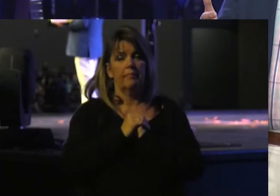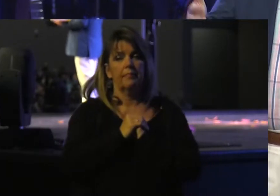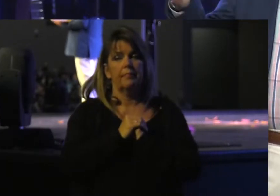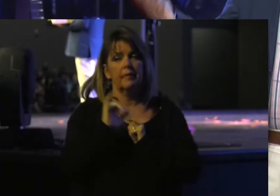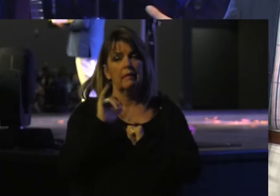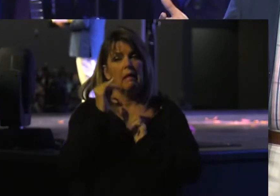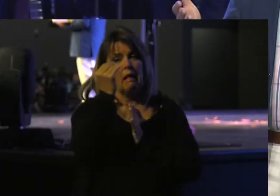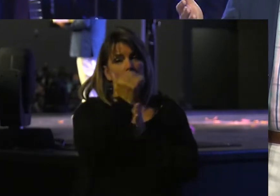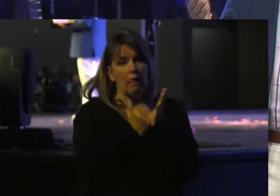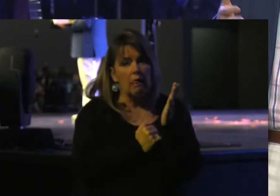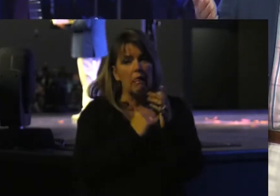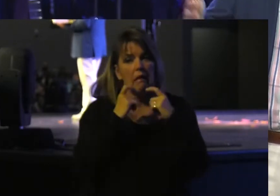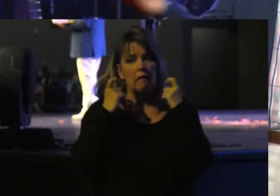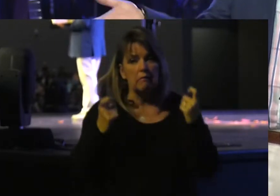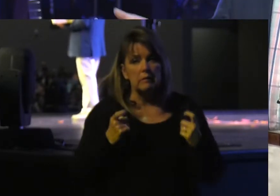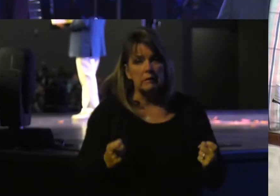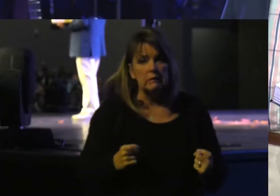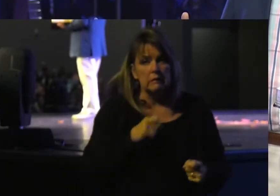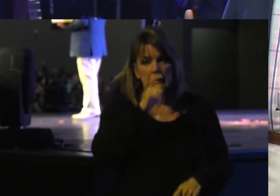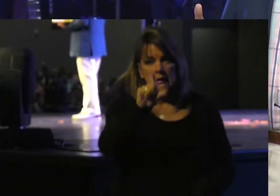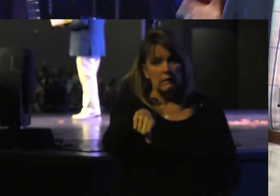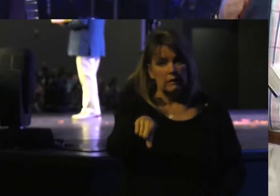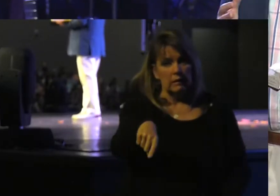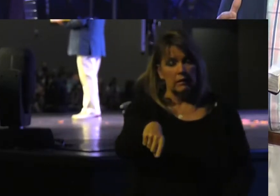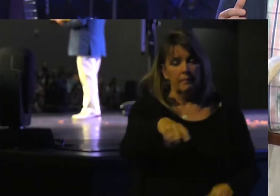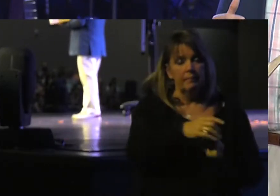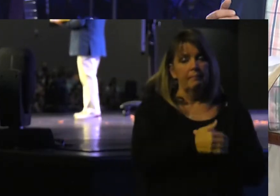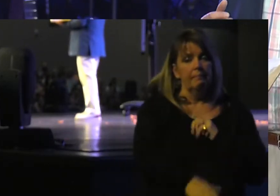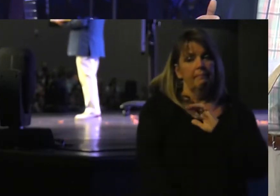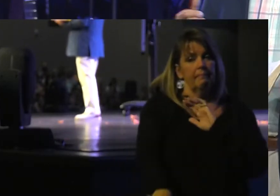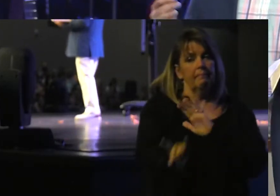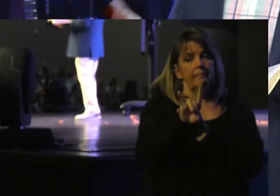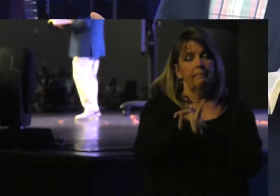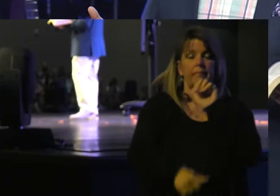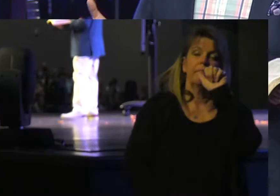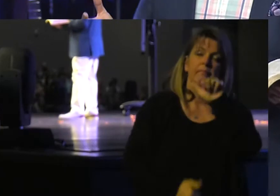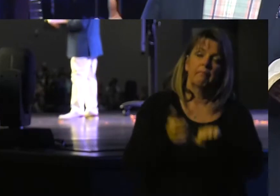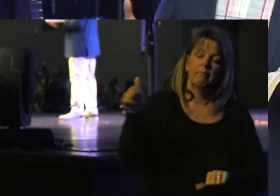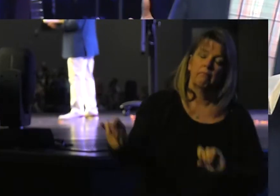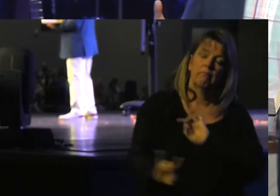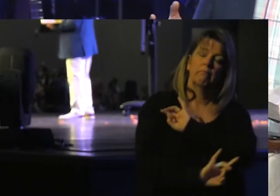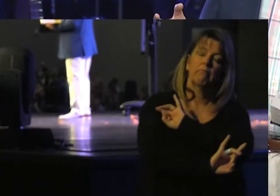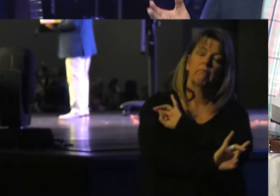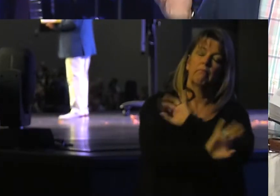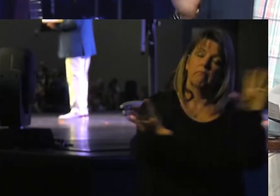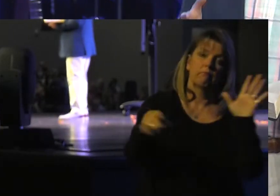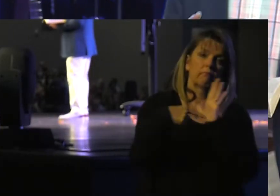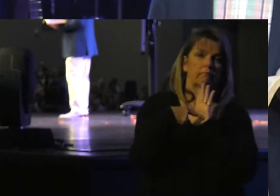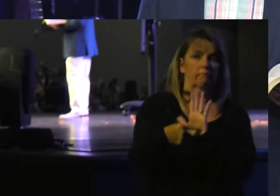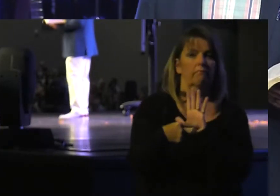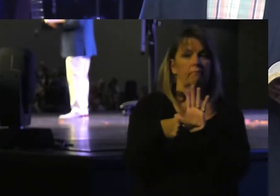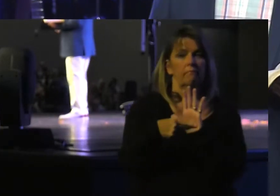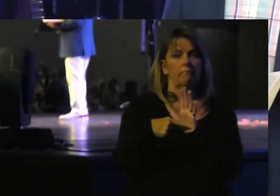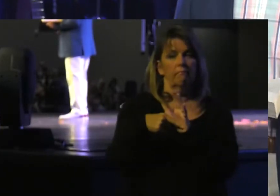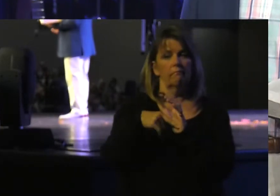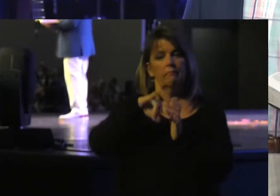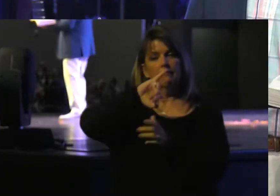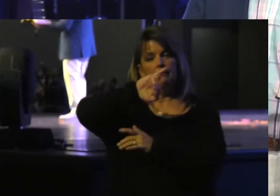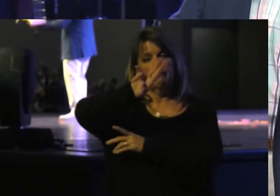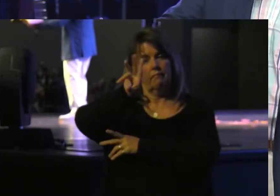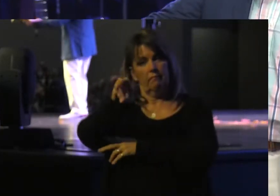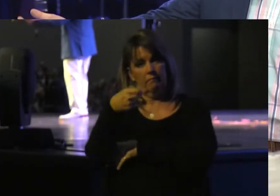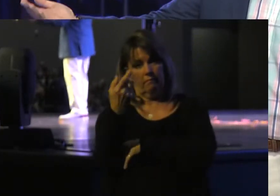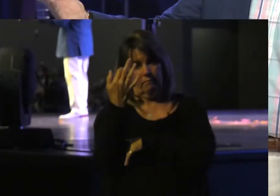a list of sins wasn't needed, We find one of the most horrible examples in Jeremiah 19.